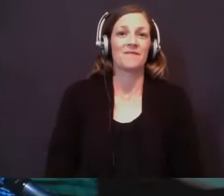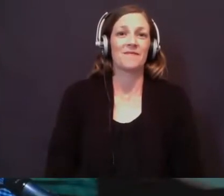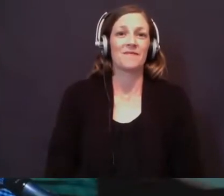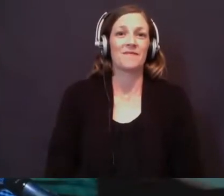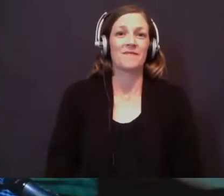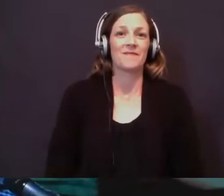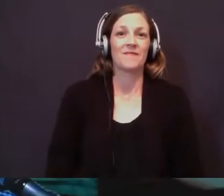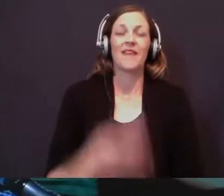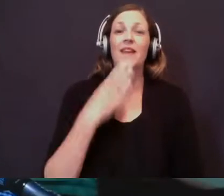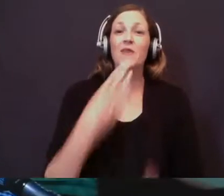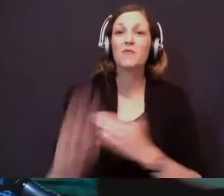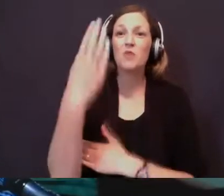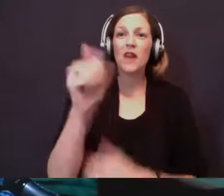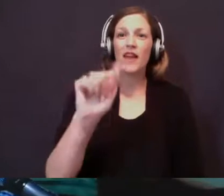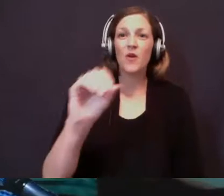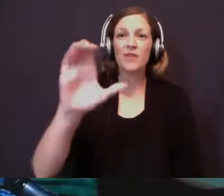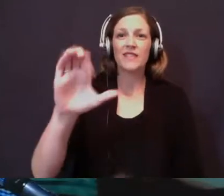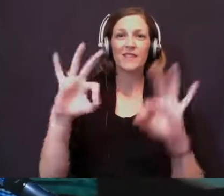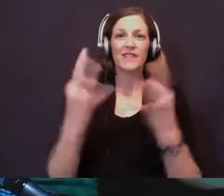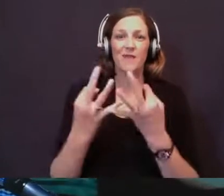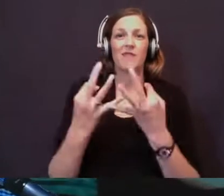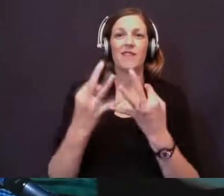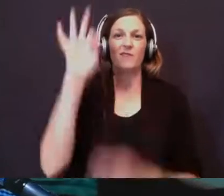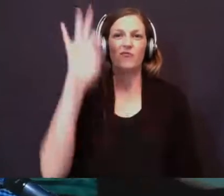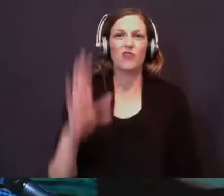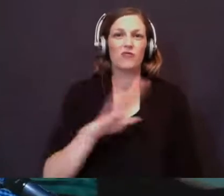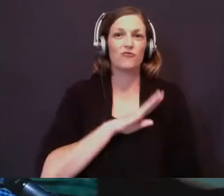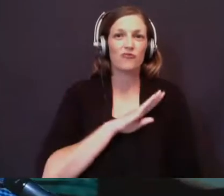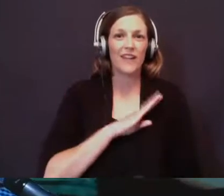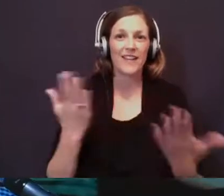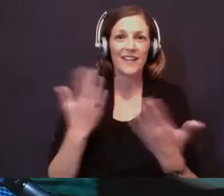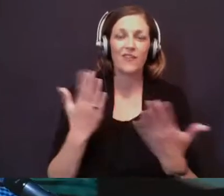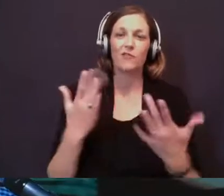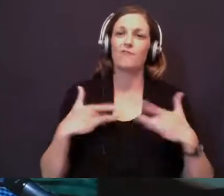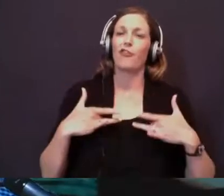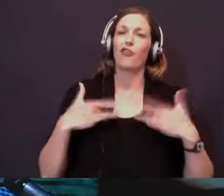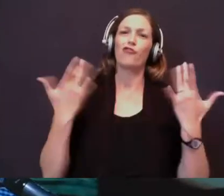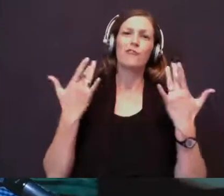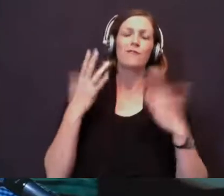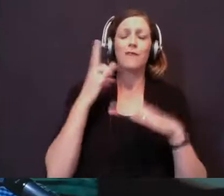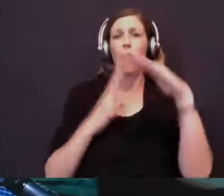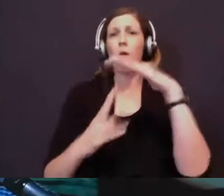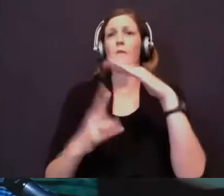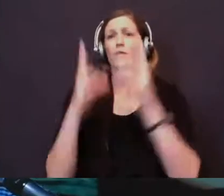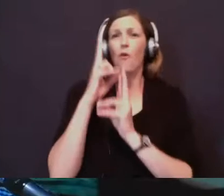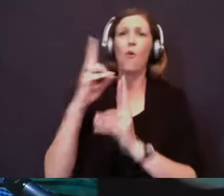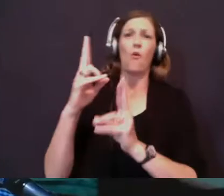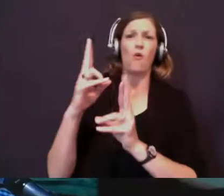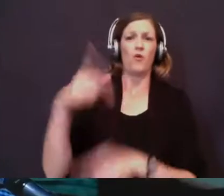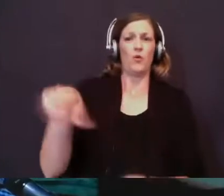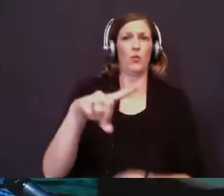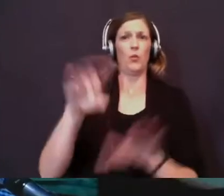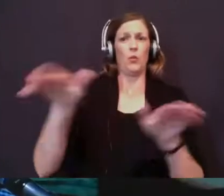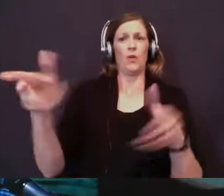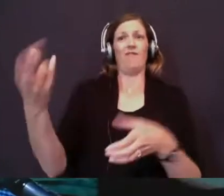Hey, good morning, Austin Oaks Church family. Pastor Brandon Ziske here. So thrilled and humbled and honored that you invited us